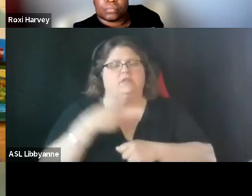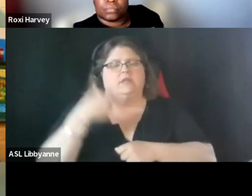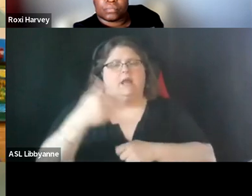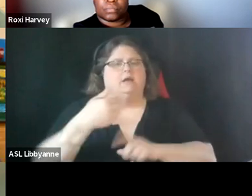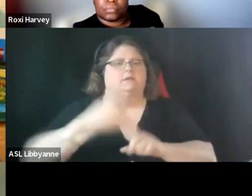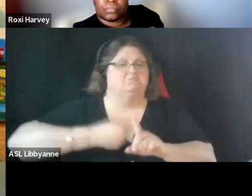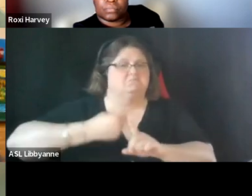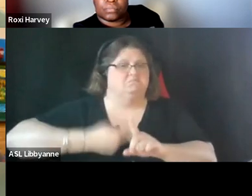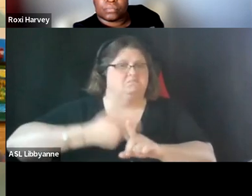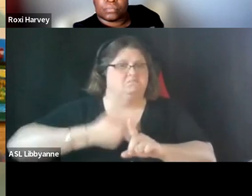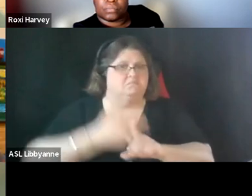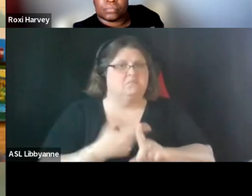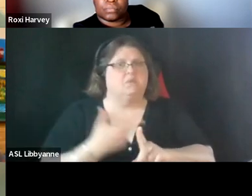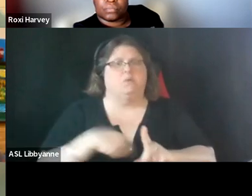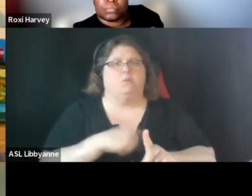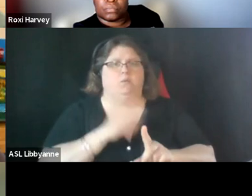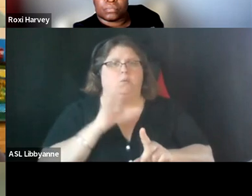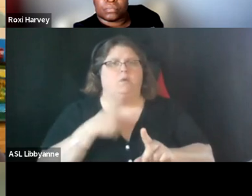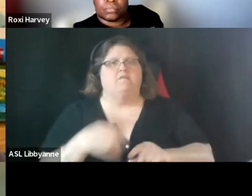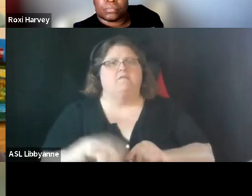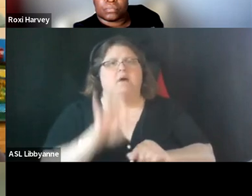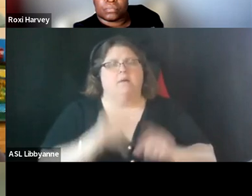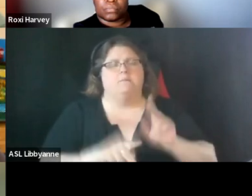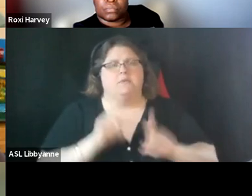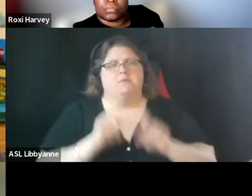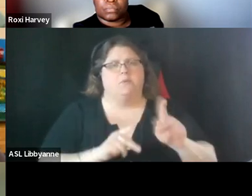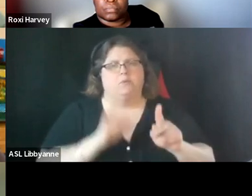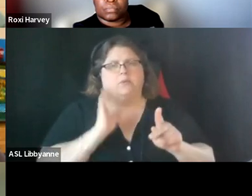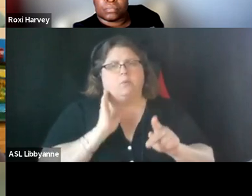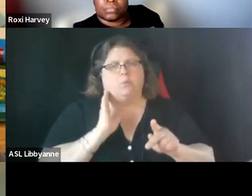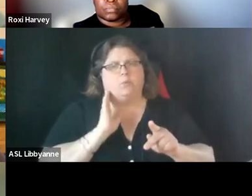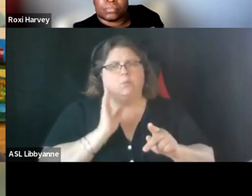we are finding candidates that are going to be